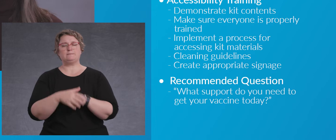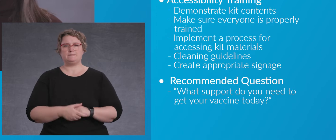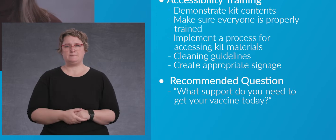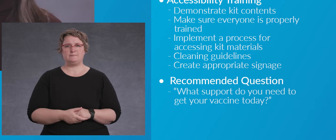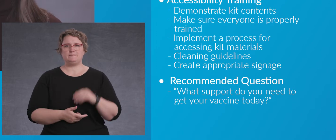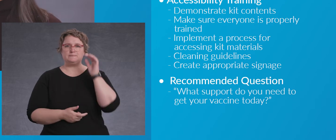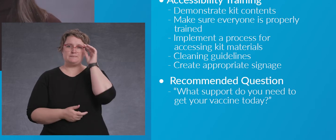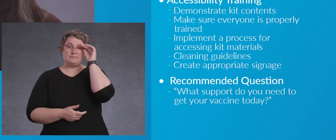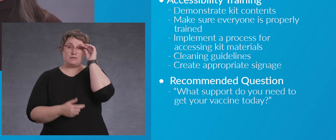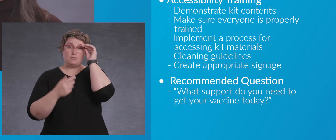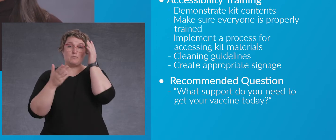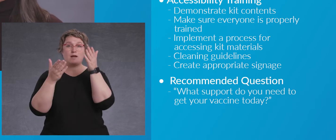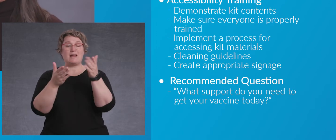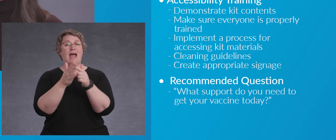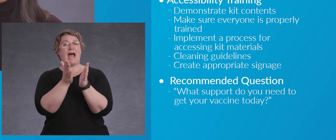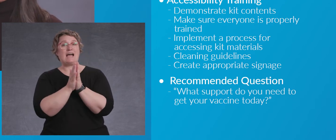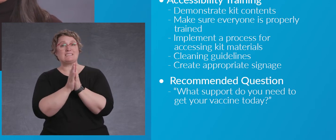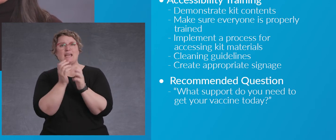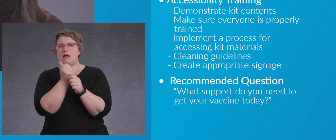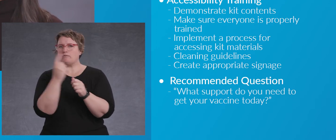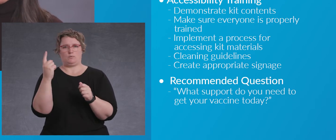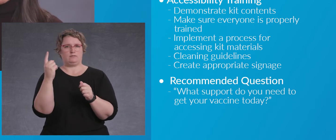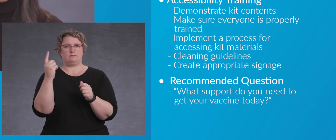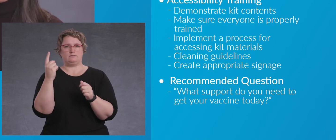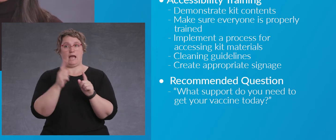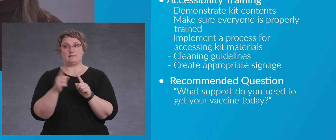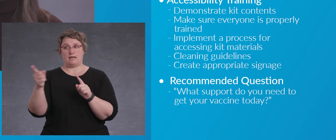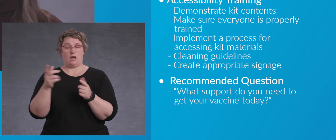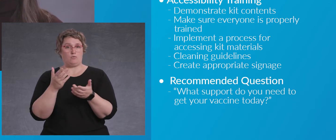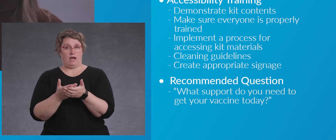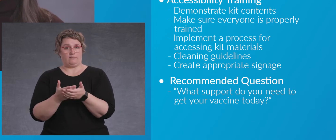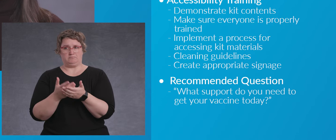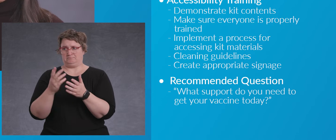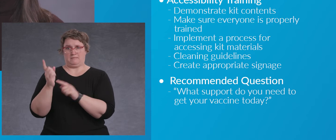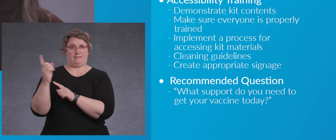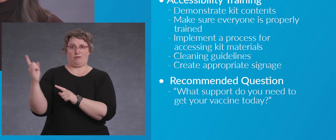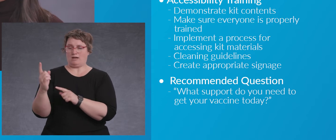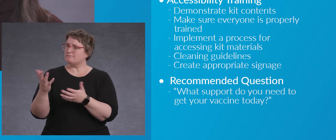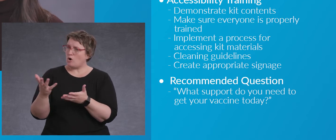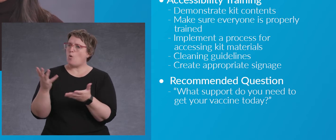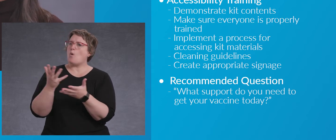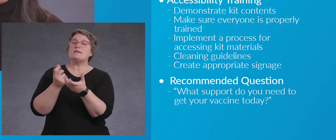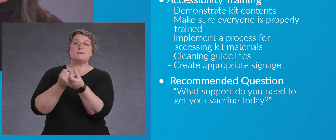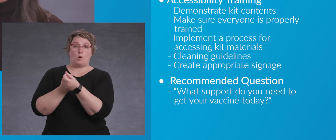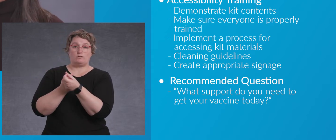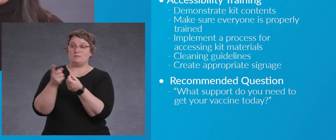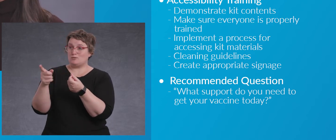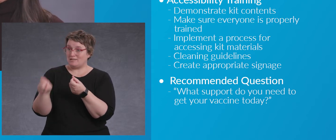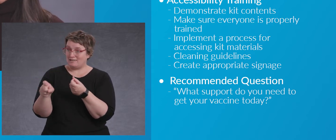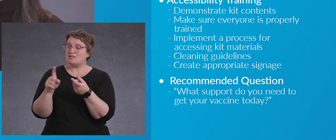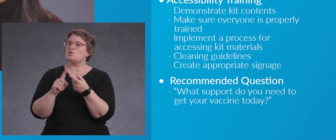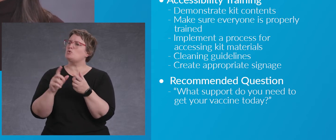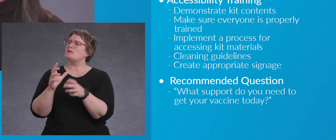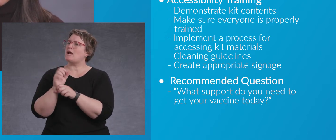We recommend asking everyone this question as they arrive. What support do you need to